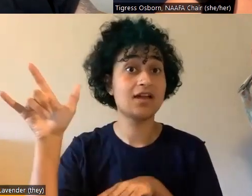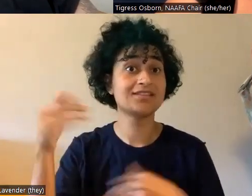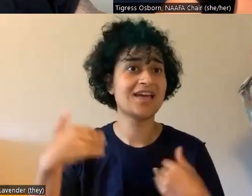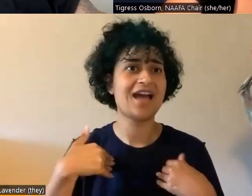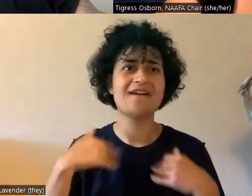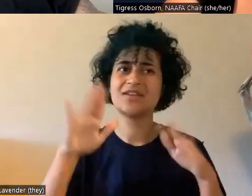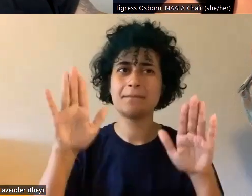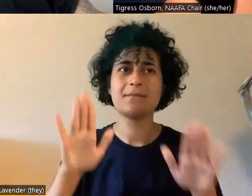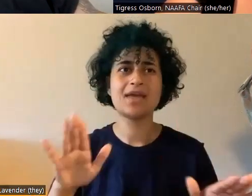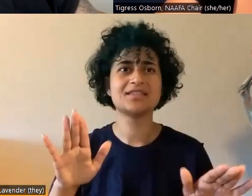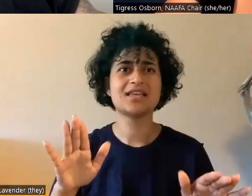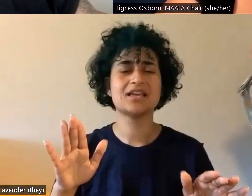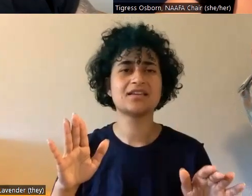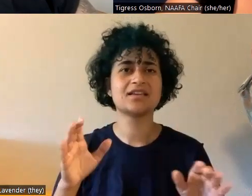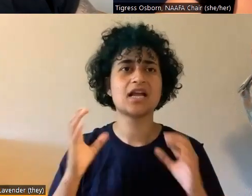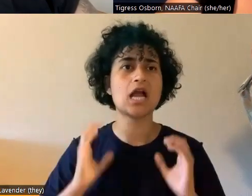size policy.